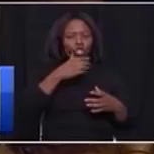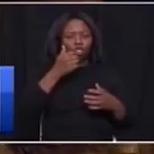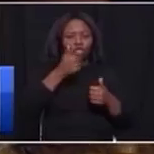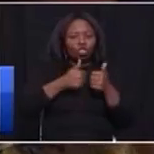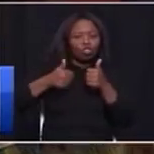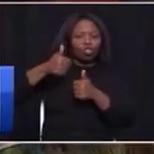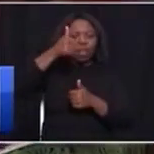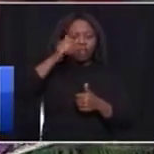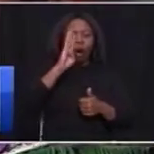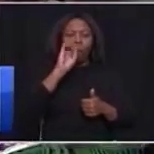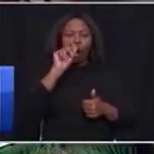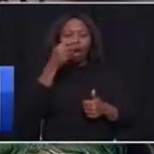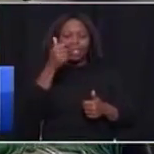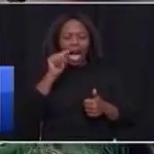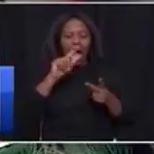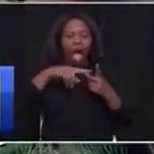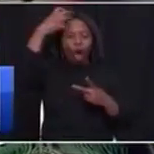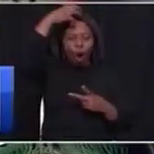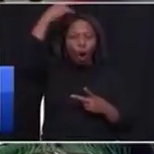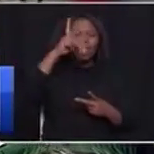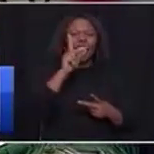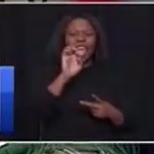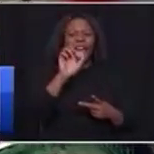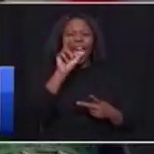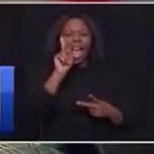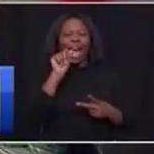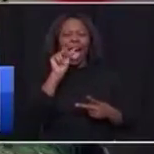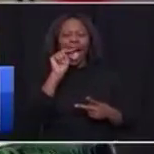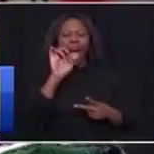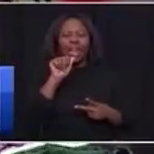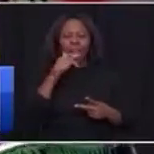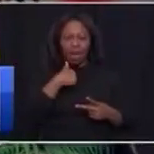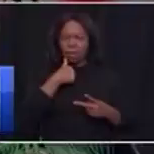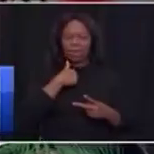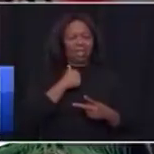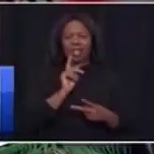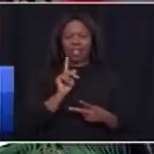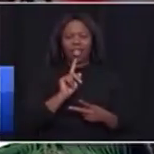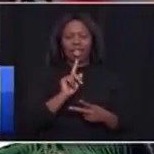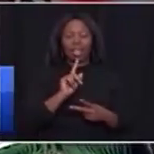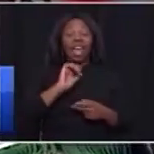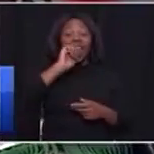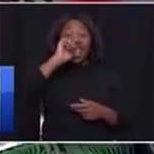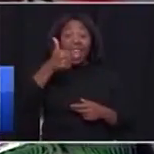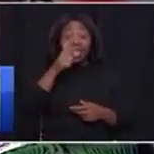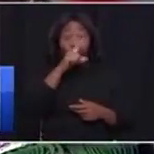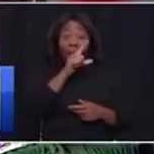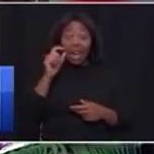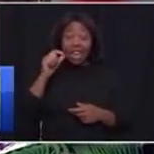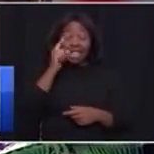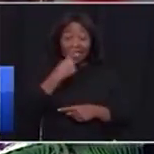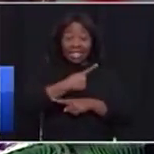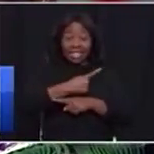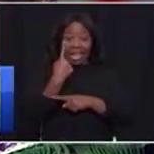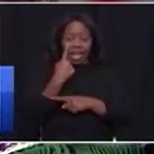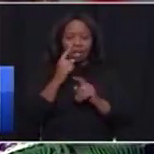you it must not be me what will we do in the next hundred days we will set up a